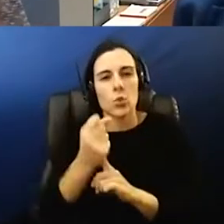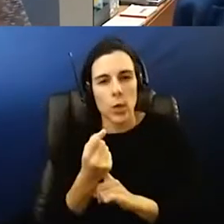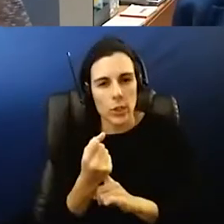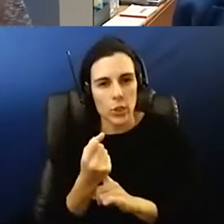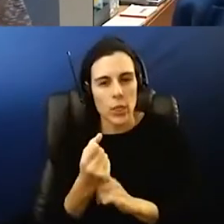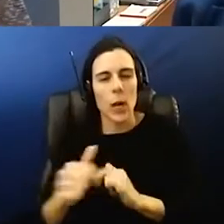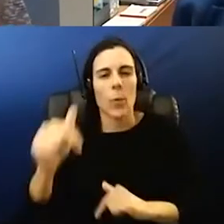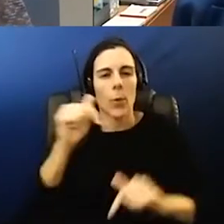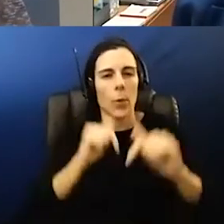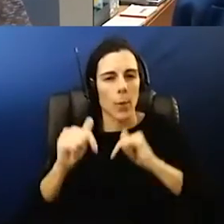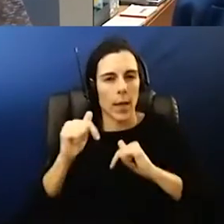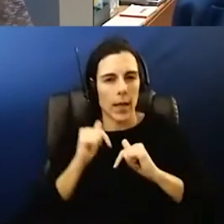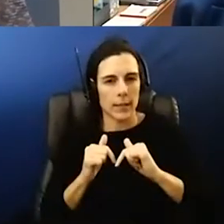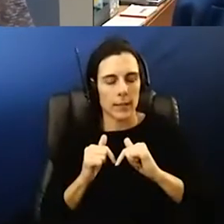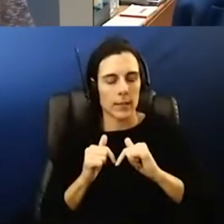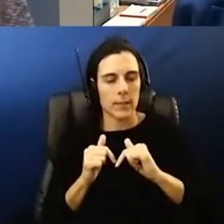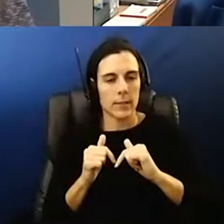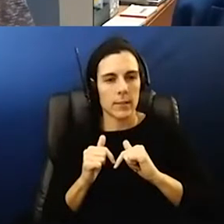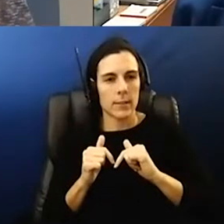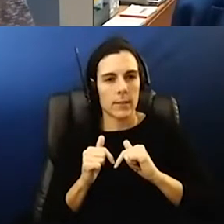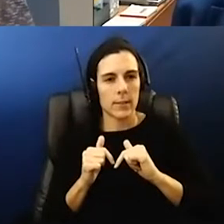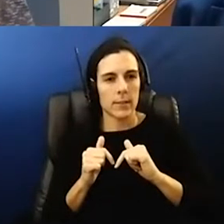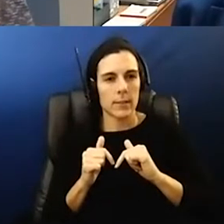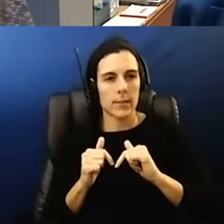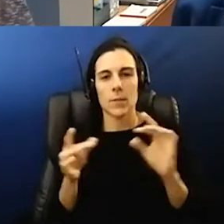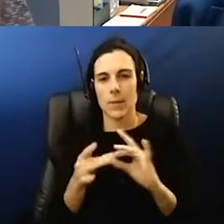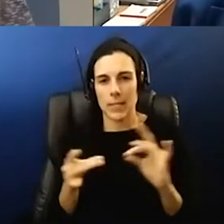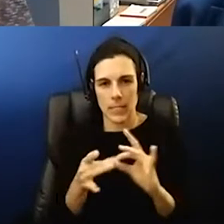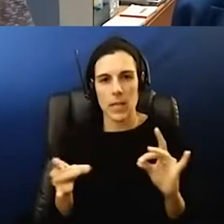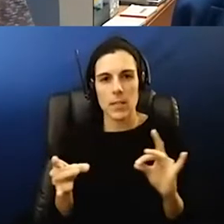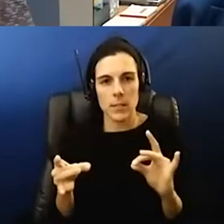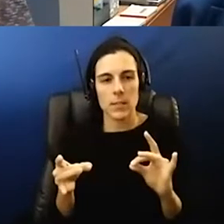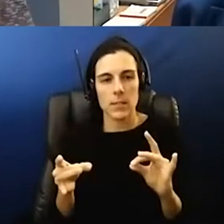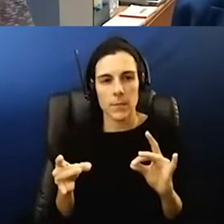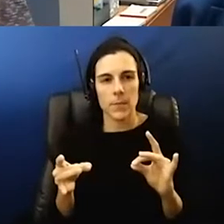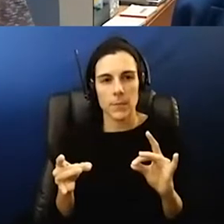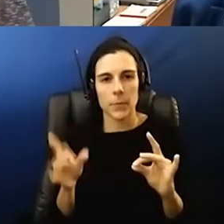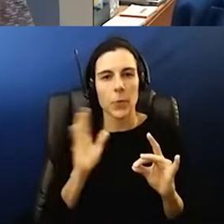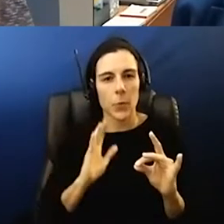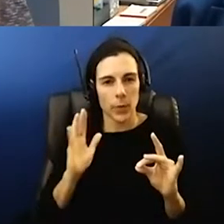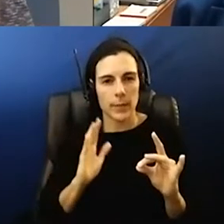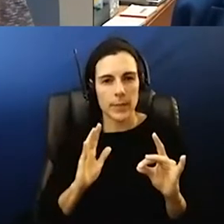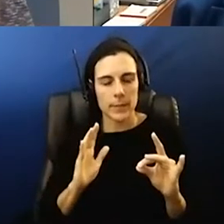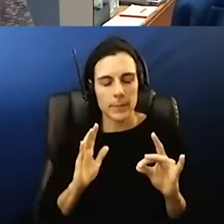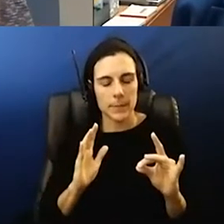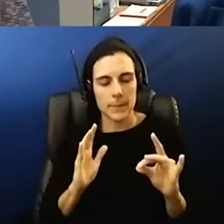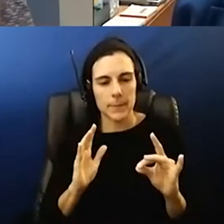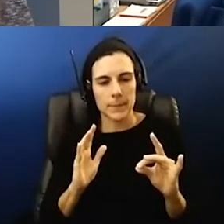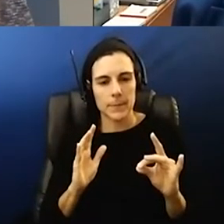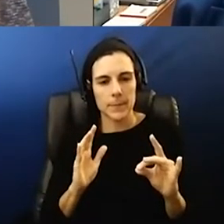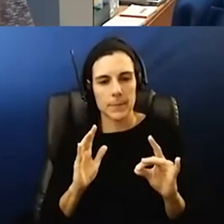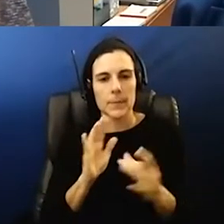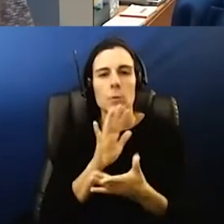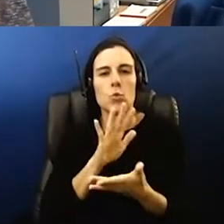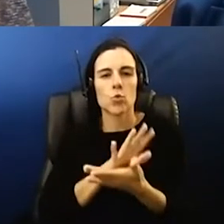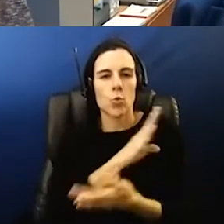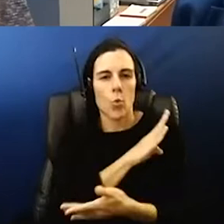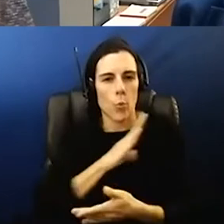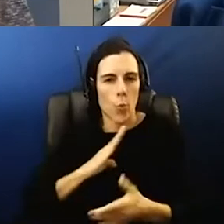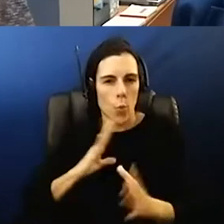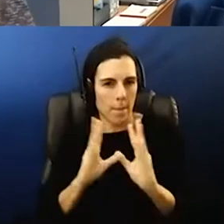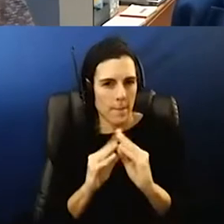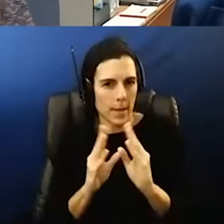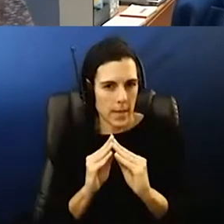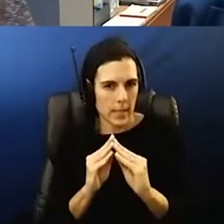back to um what you know has been talked about um previously um in some school board meetings that we had